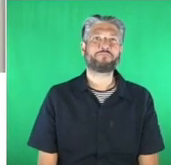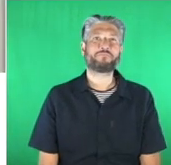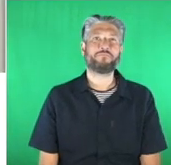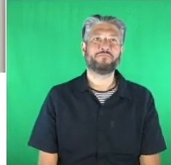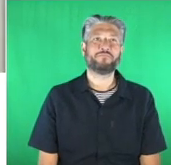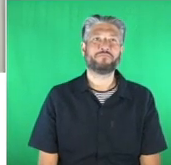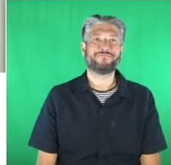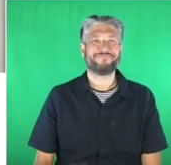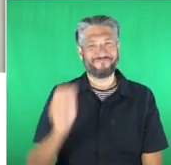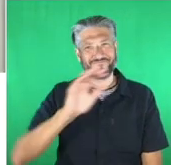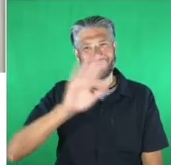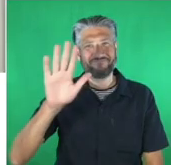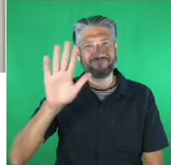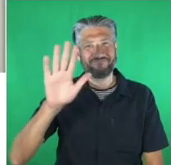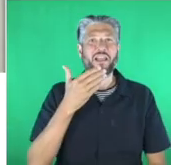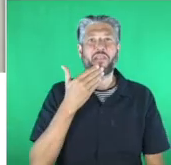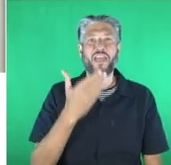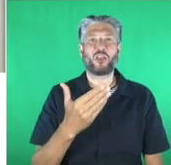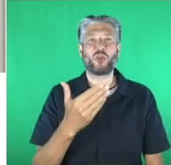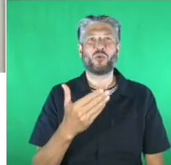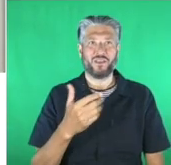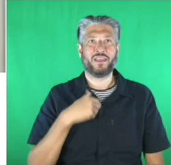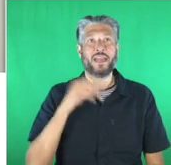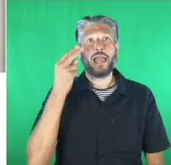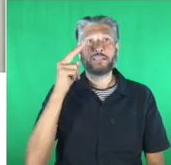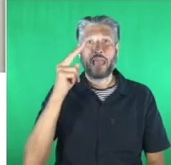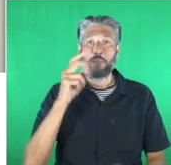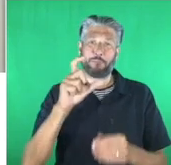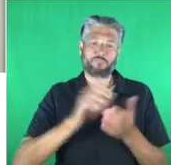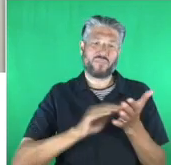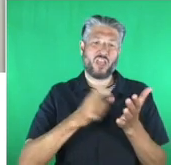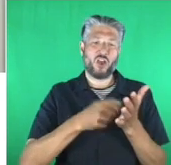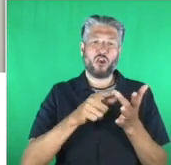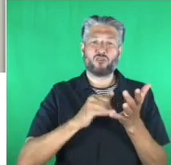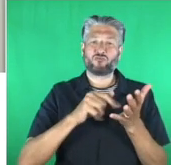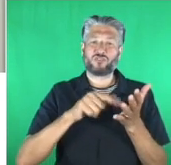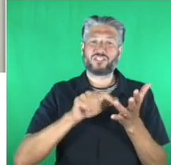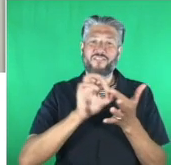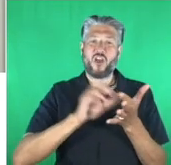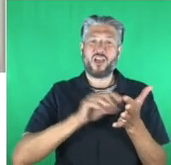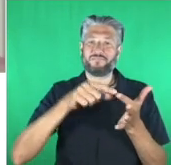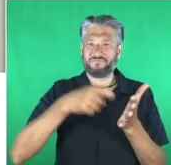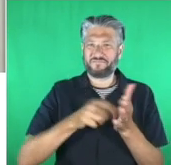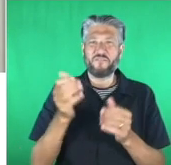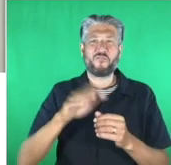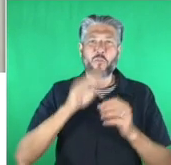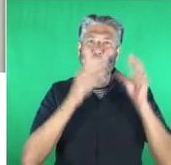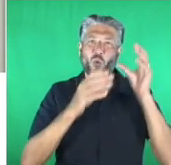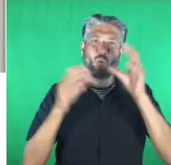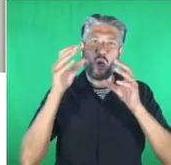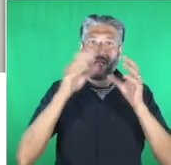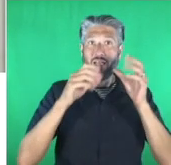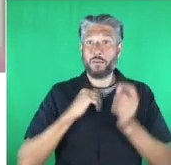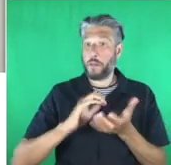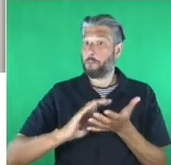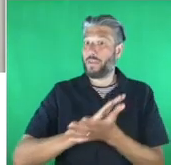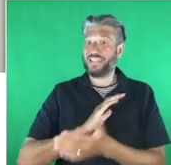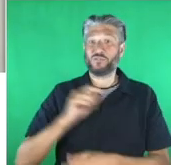thank you guys my name is christopher patnow from google i'm so pleased to be here i even brought out my tux t-shirt